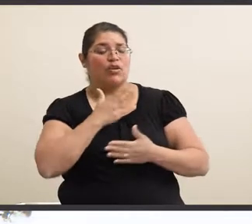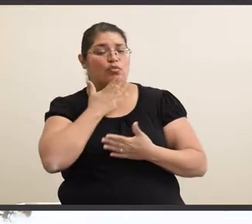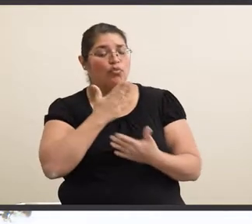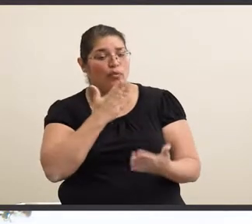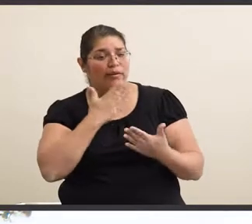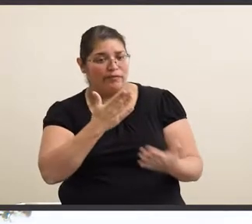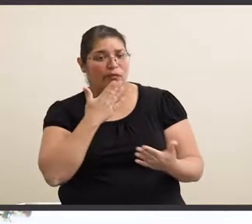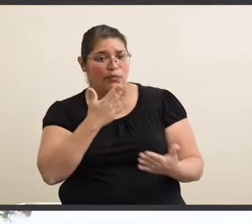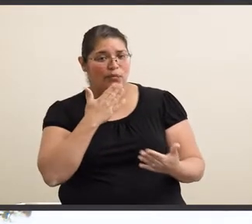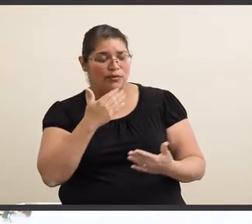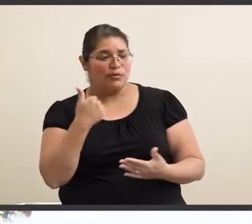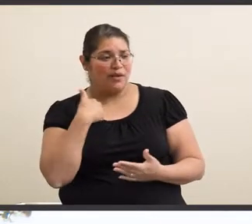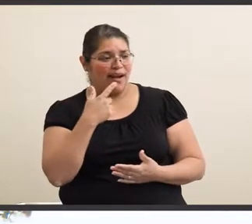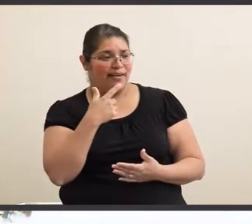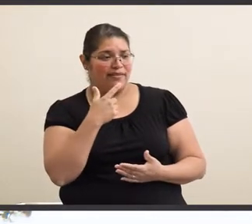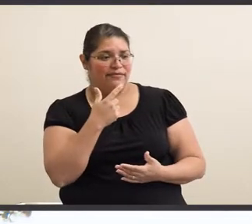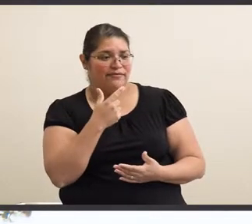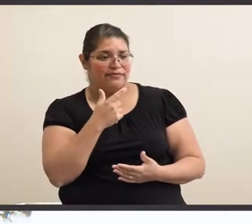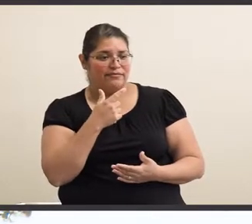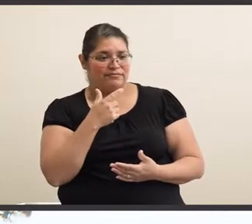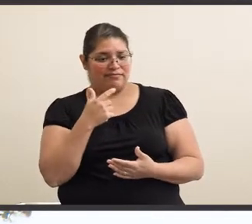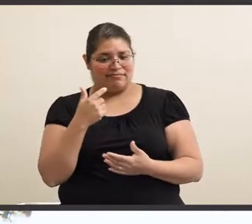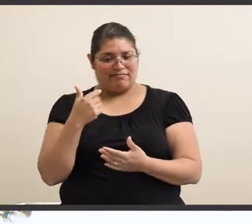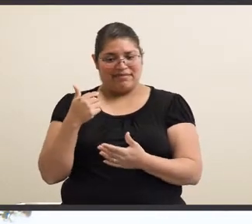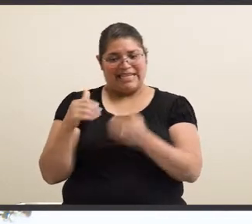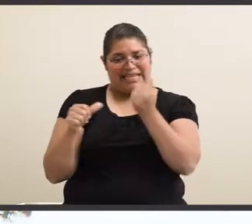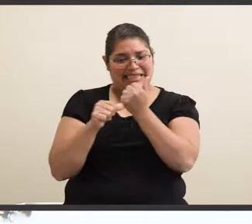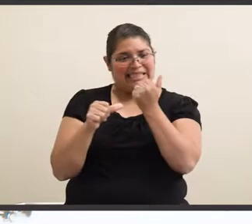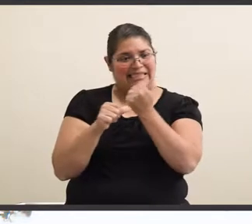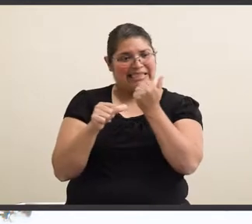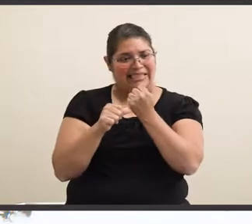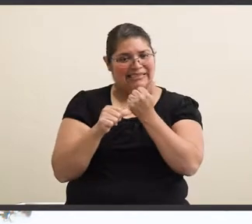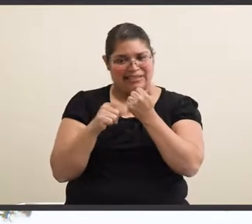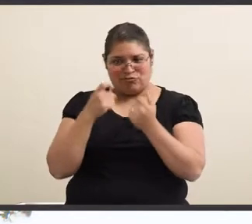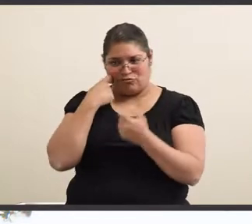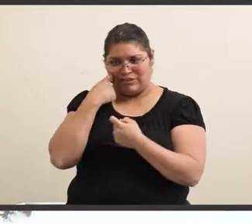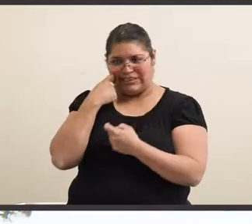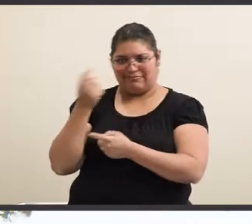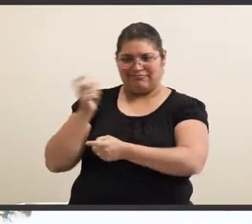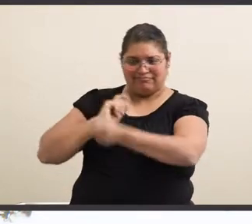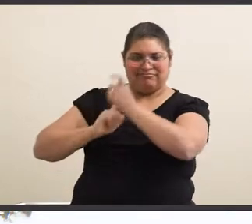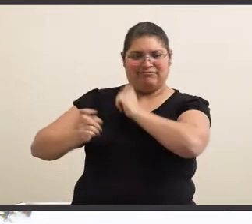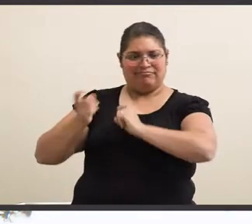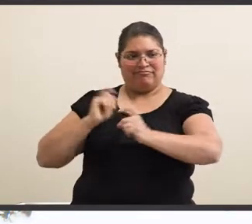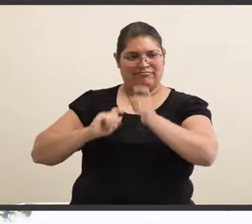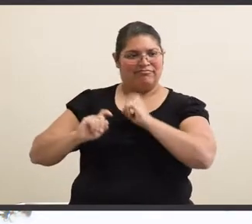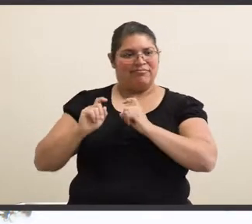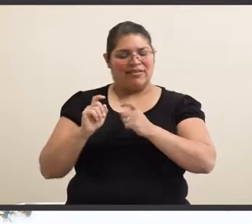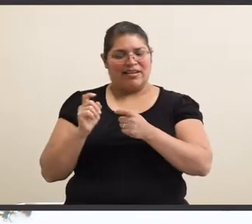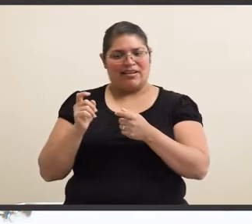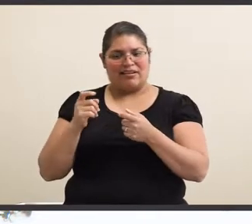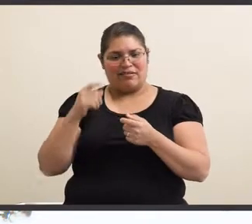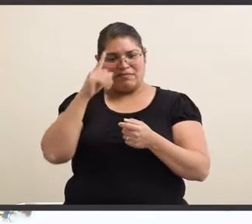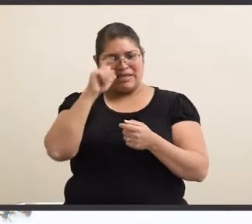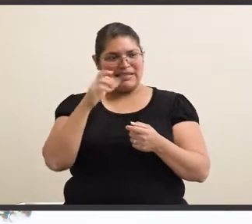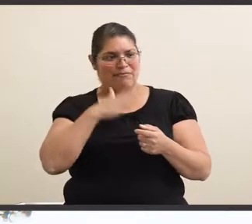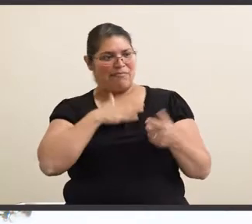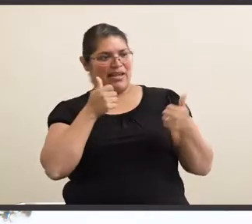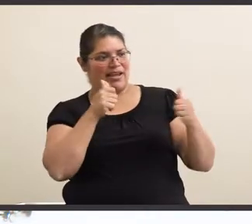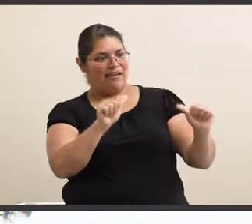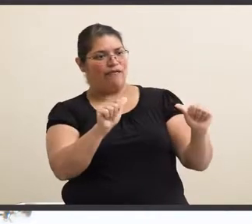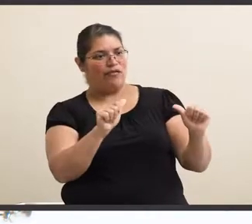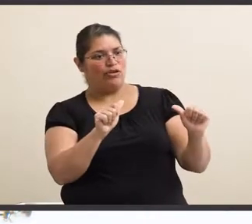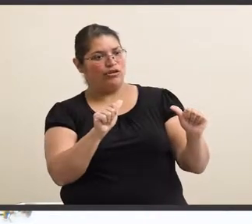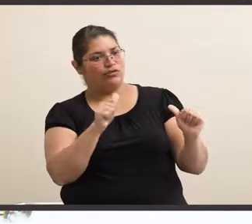to have been gotten the assistance of being receiving in an effort to be getting good grades